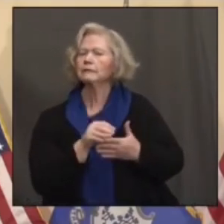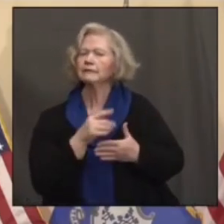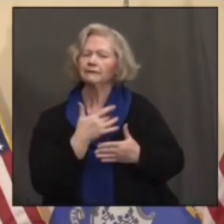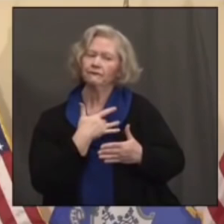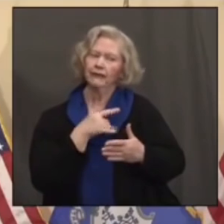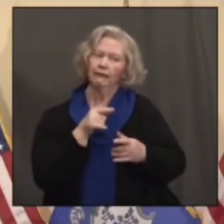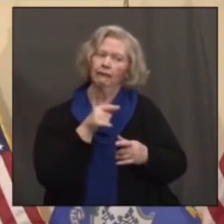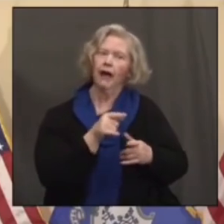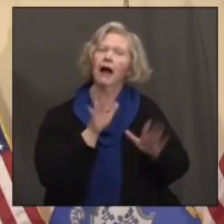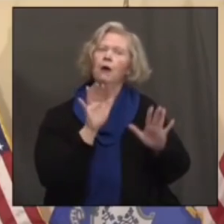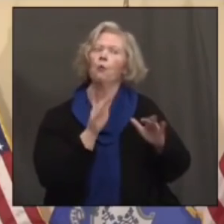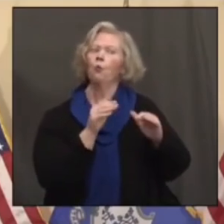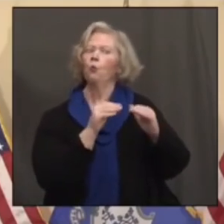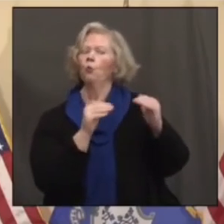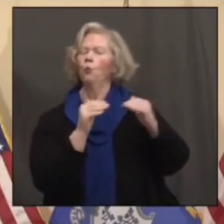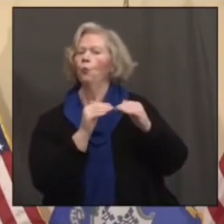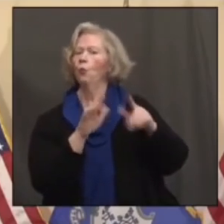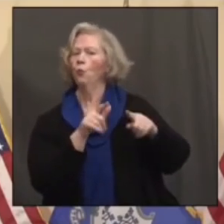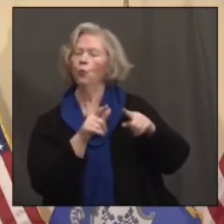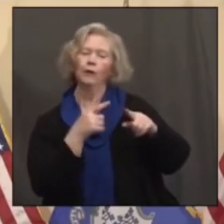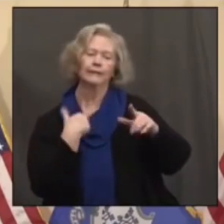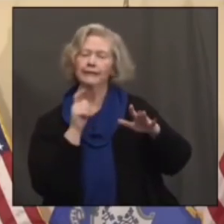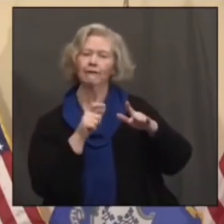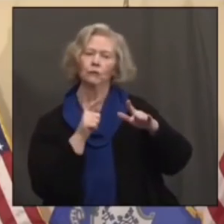at going forward in these next few weeks?